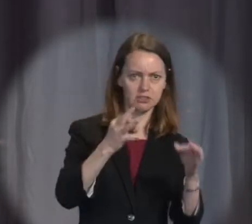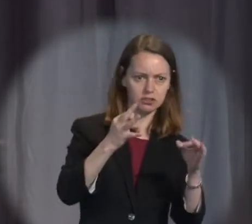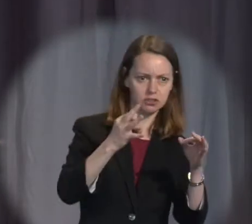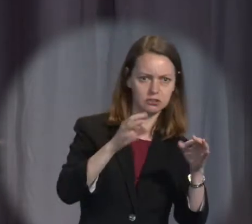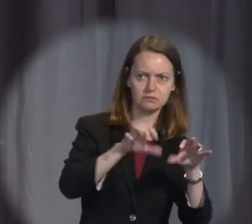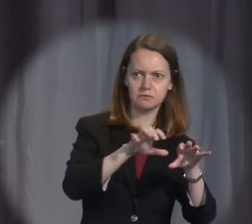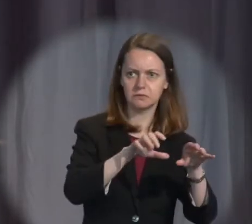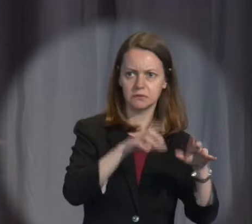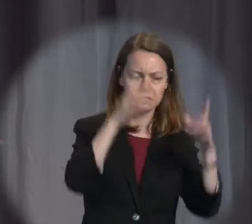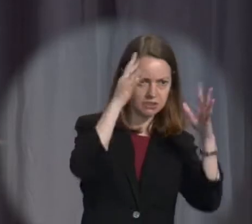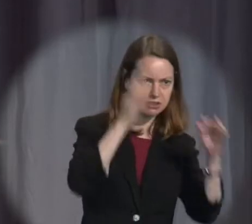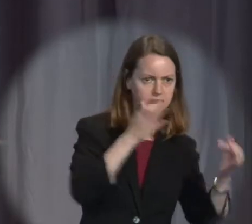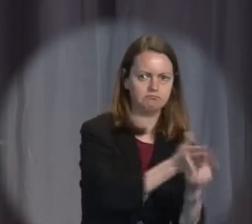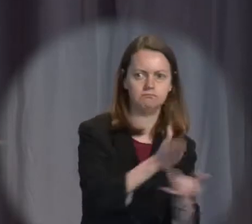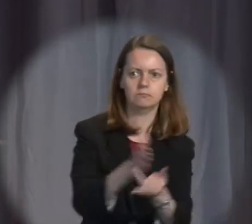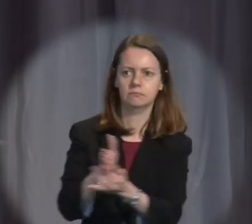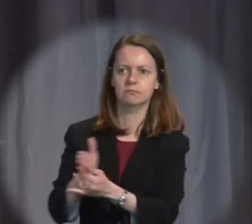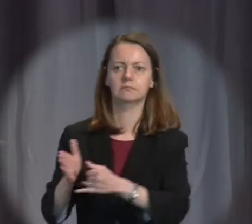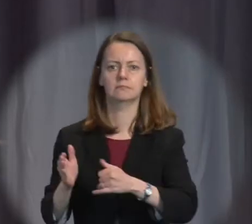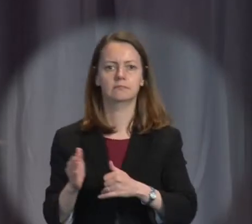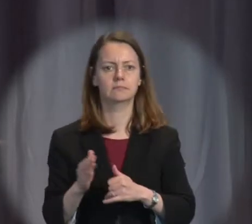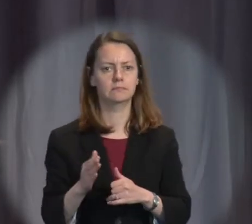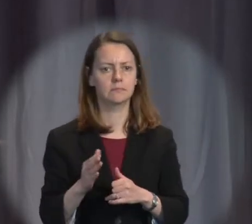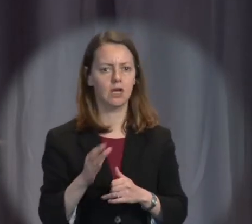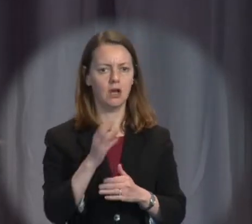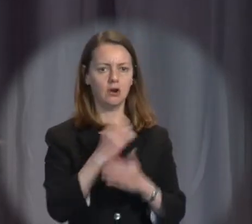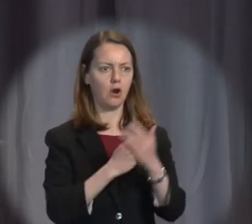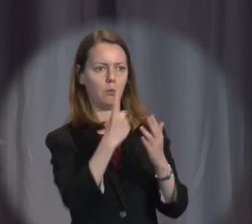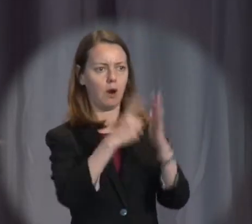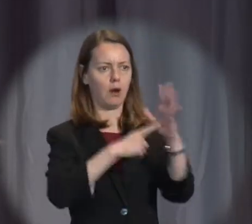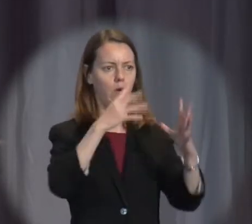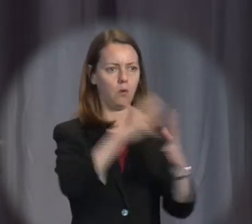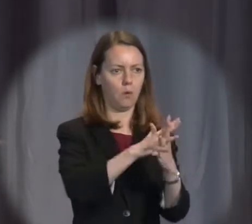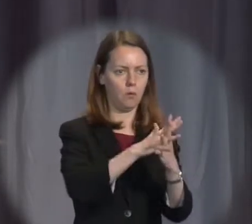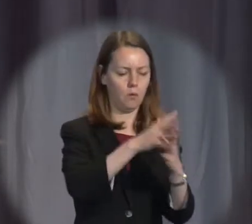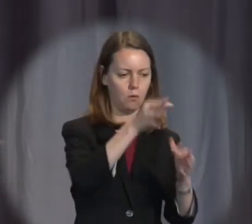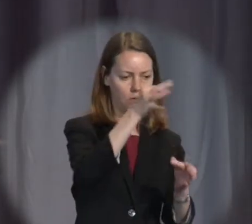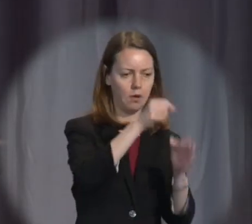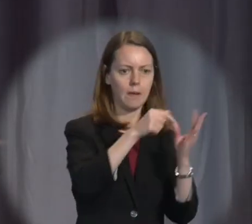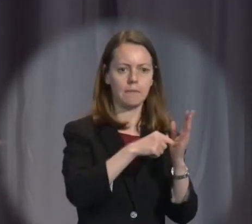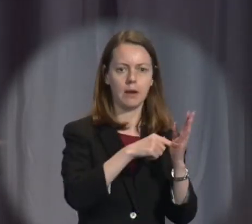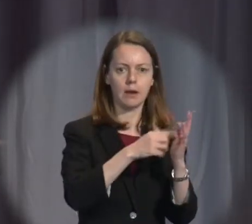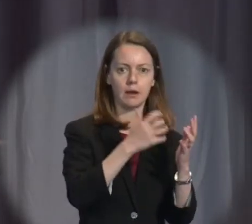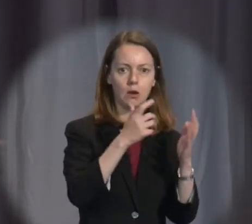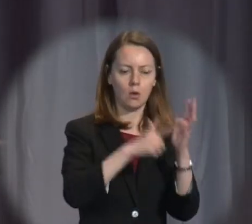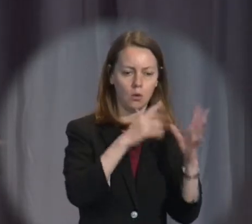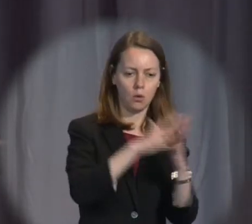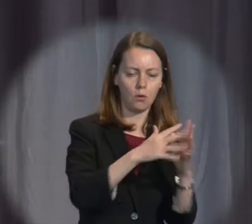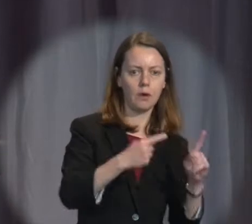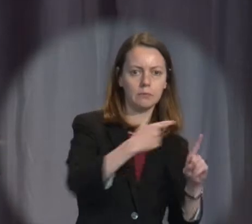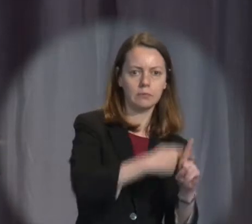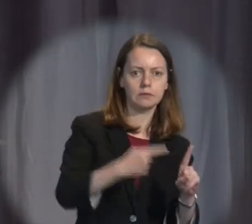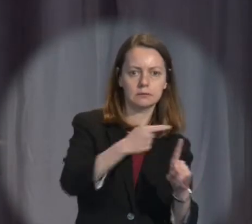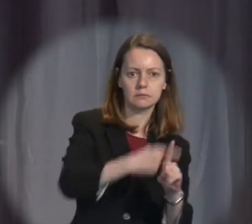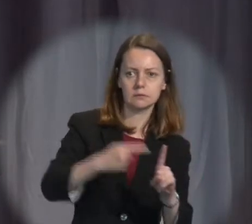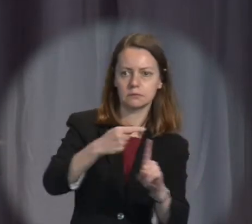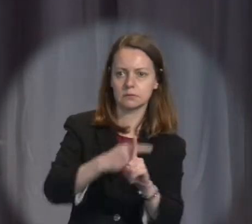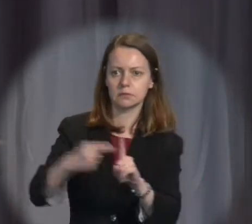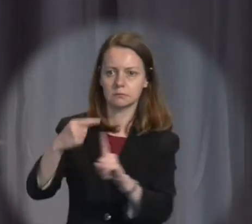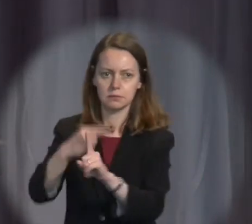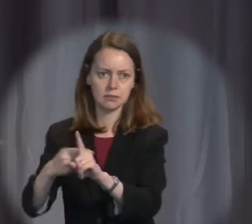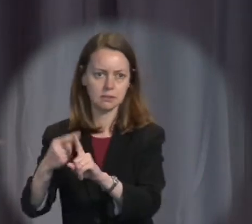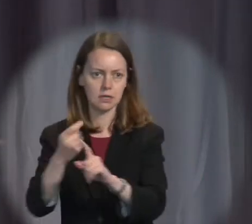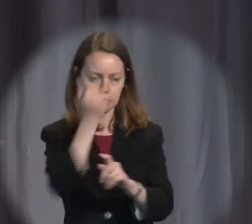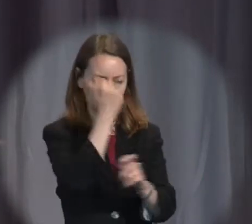always, not necessarily one particular piece of legislation but it's an accumulation of apparently small changes